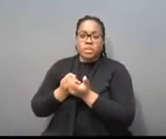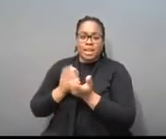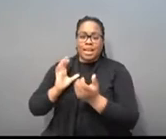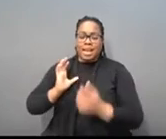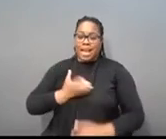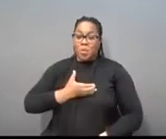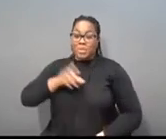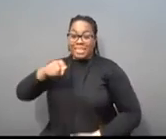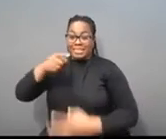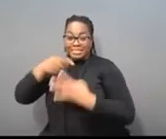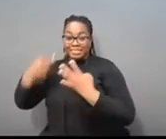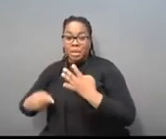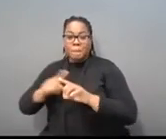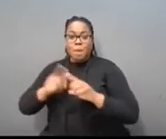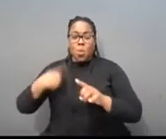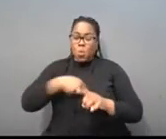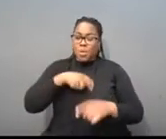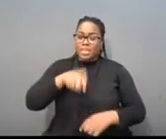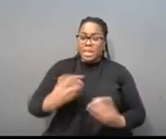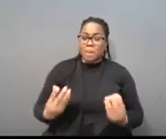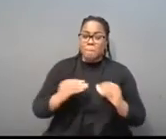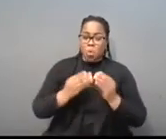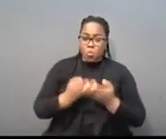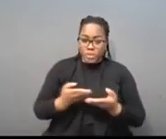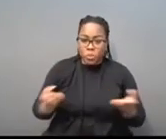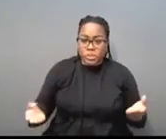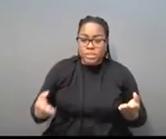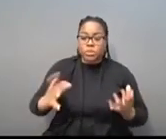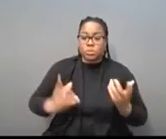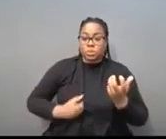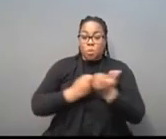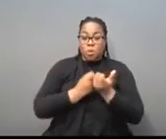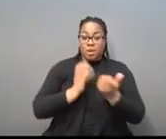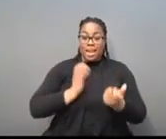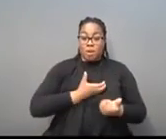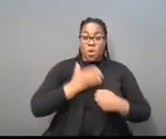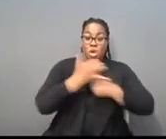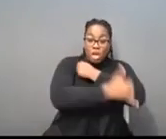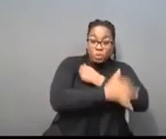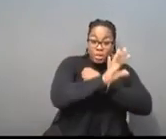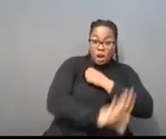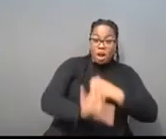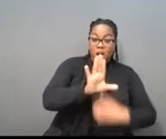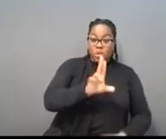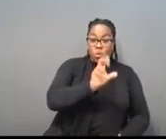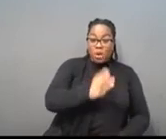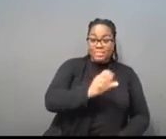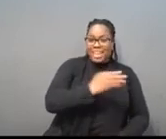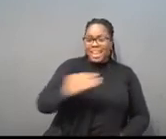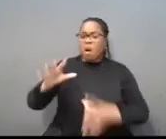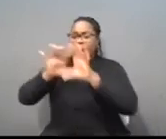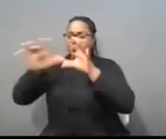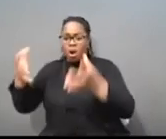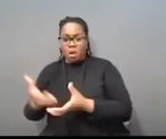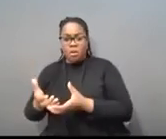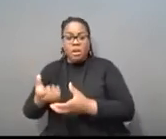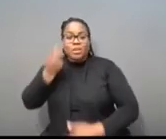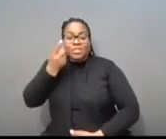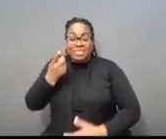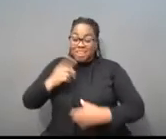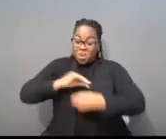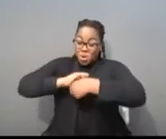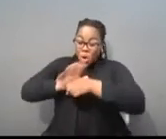response and our global response. This virus knows no borders, and it's in our national